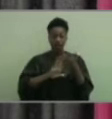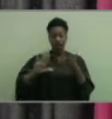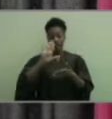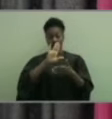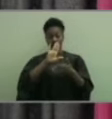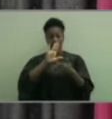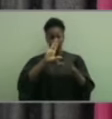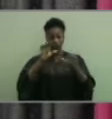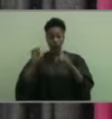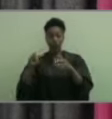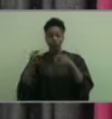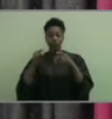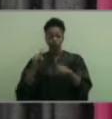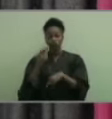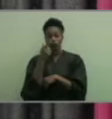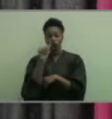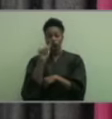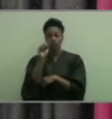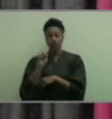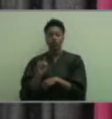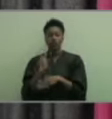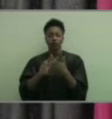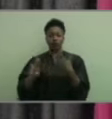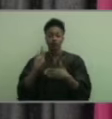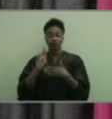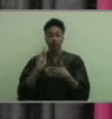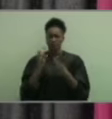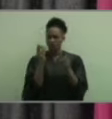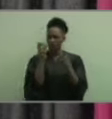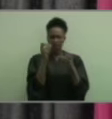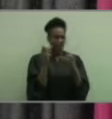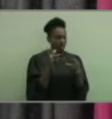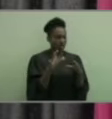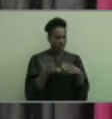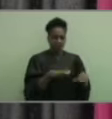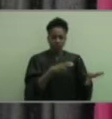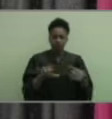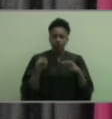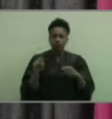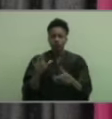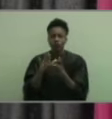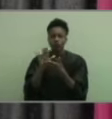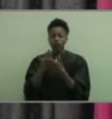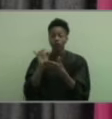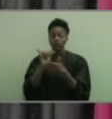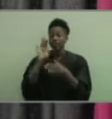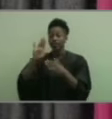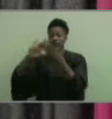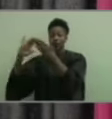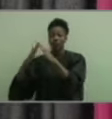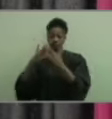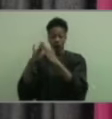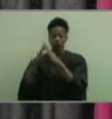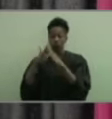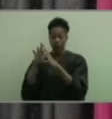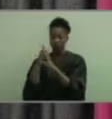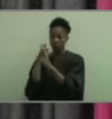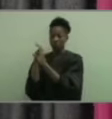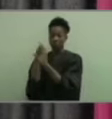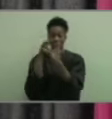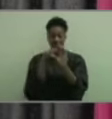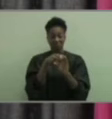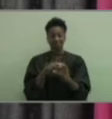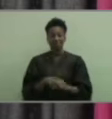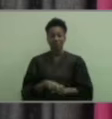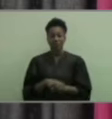University. He has been active in a multitude of activities within the school and in his community. He